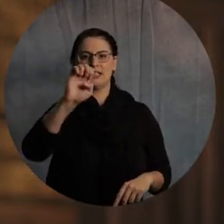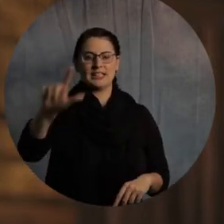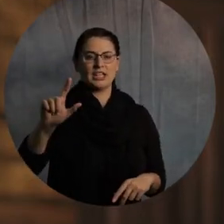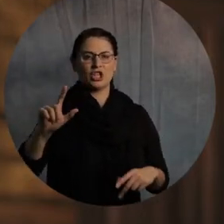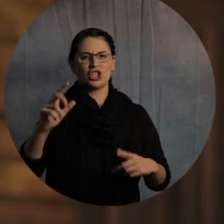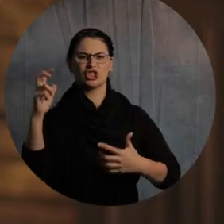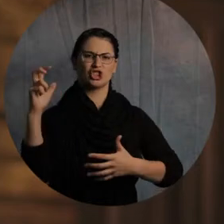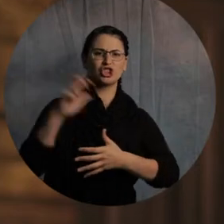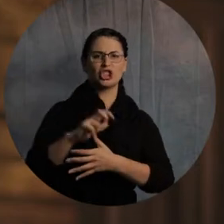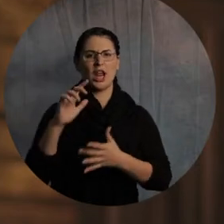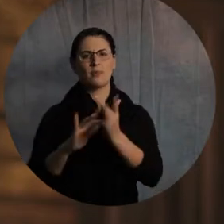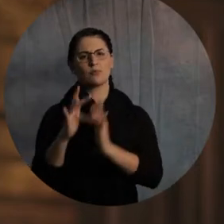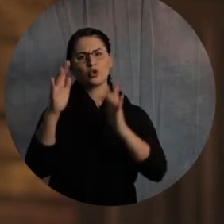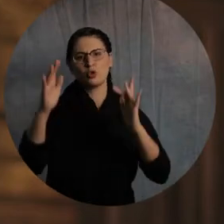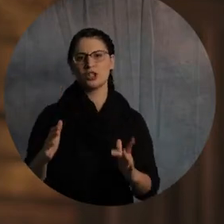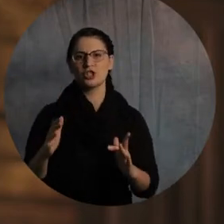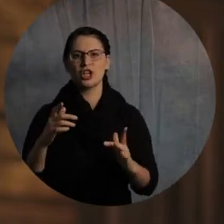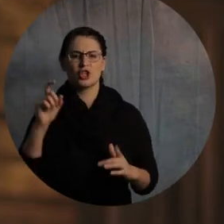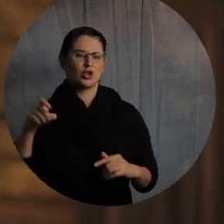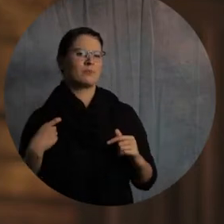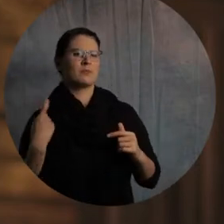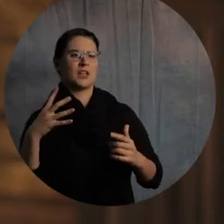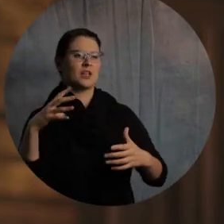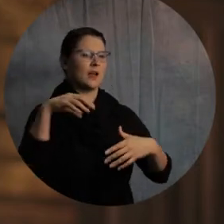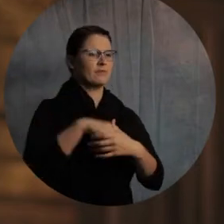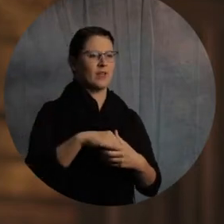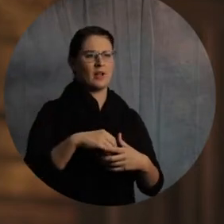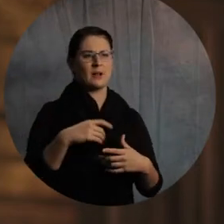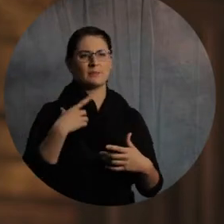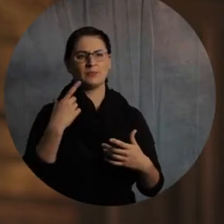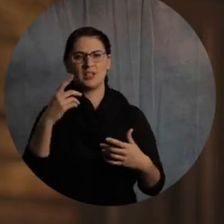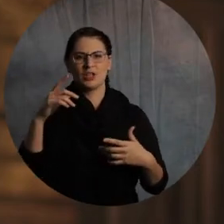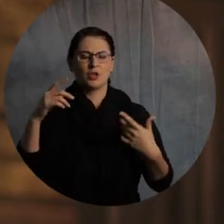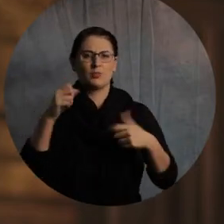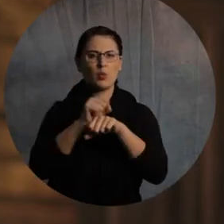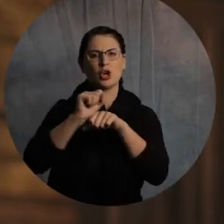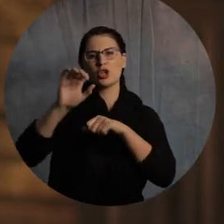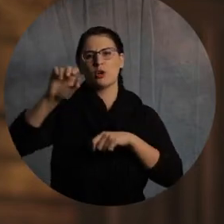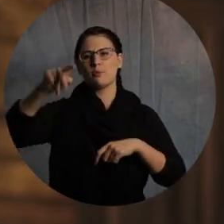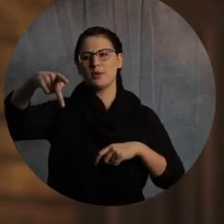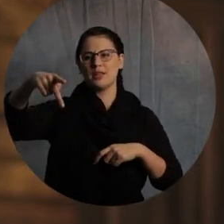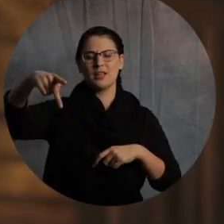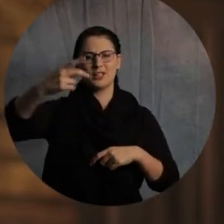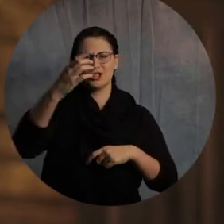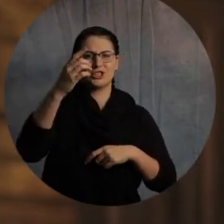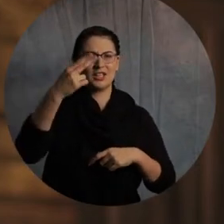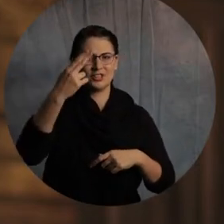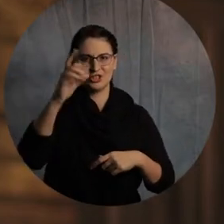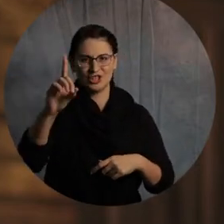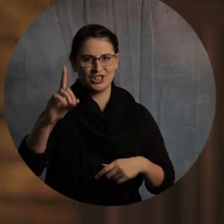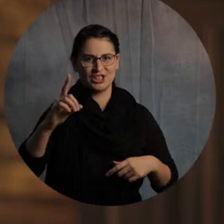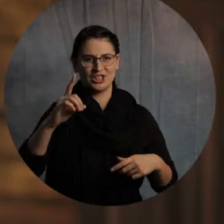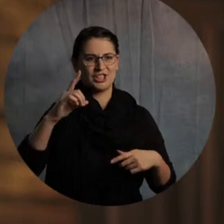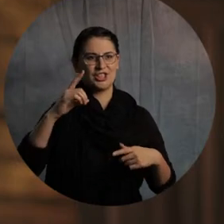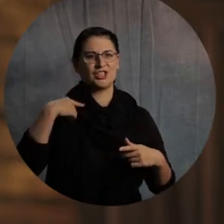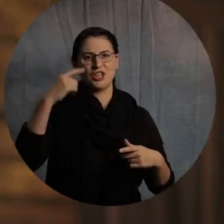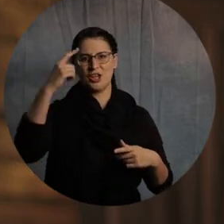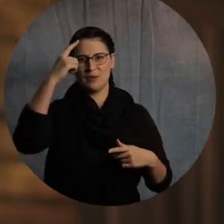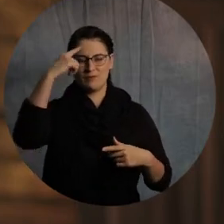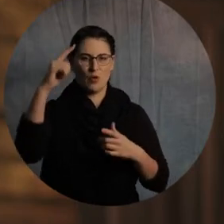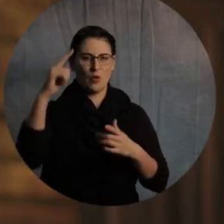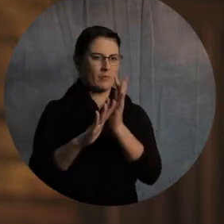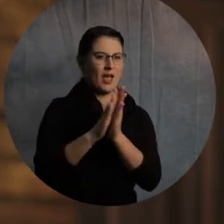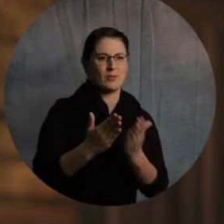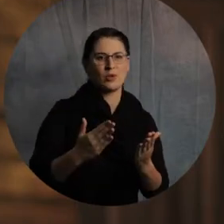classes at Dallas Theological Seminary, taking mission trips to preach the gospel, selling your house and living in a van down by the